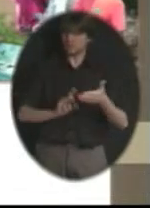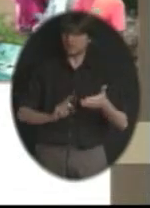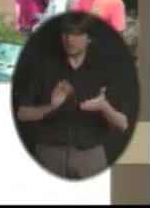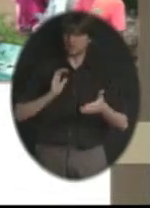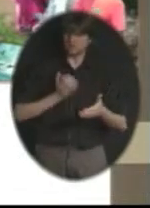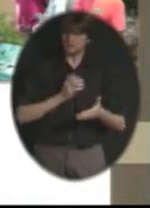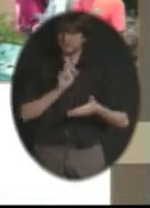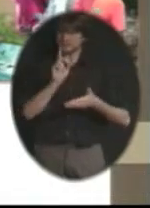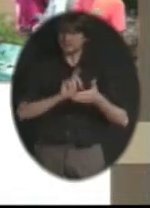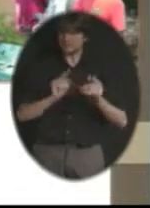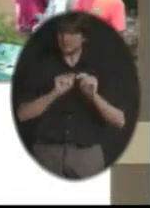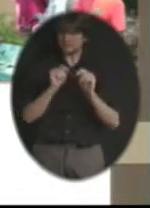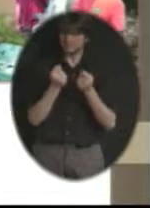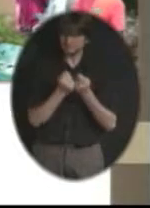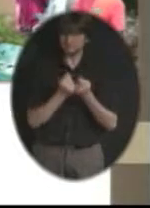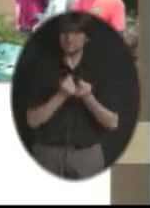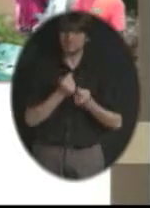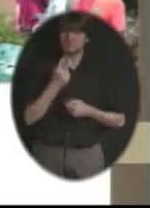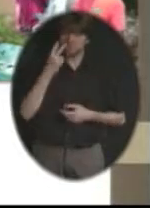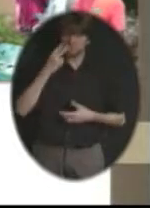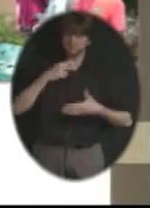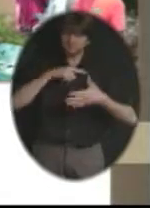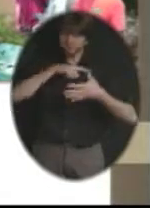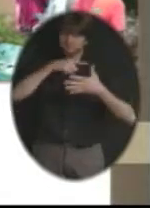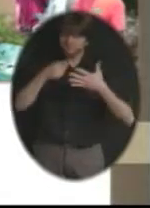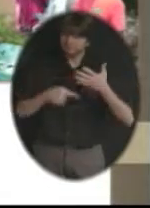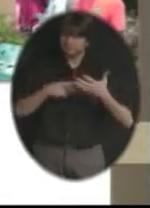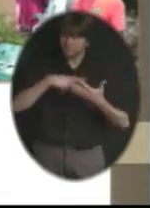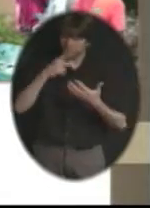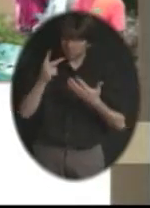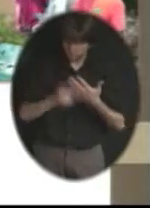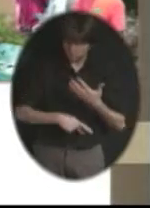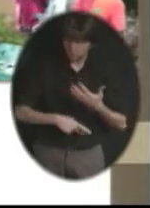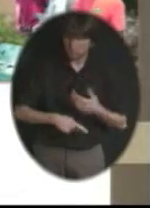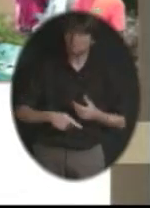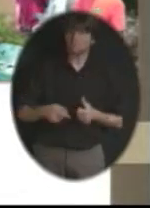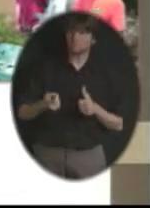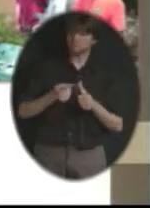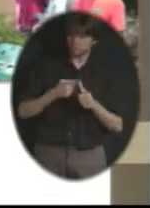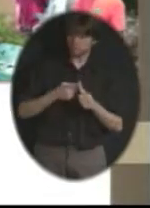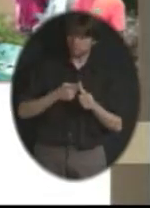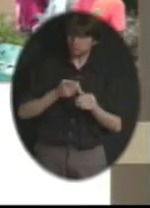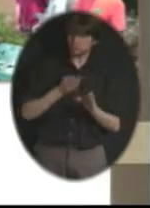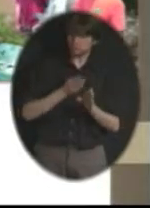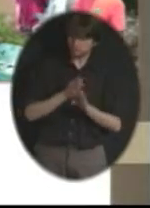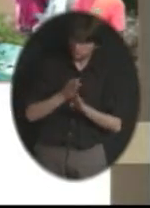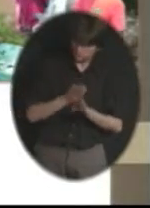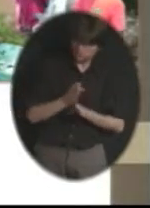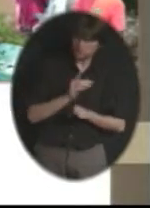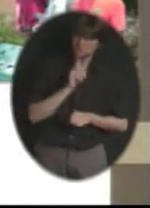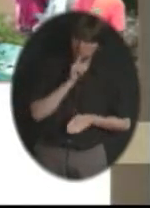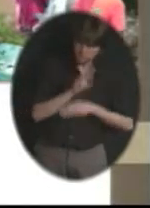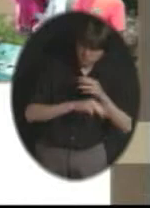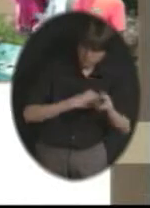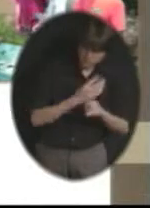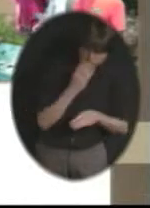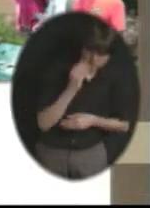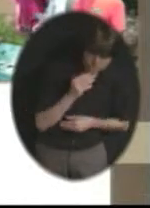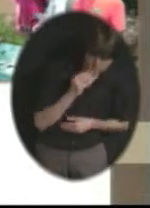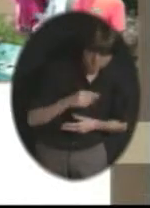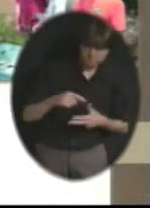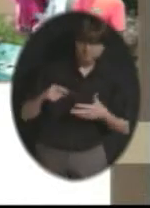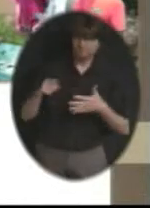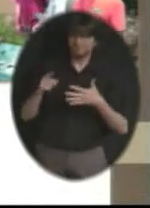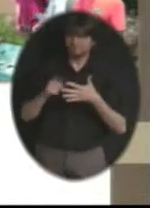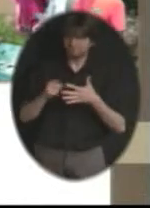are the, you see the five here. The programs were to include these five things, career and real-world experiences, broad-based technology applications,